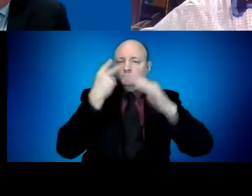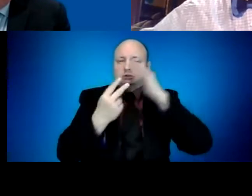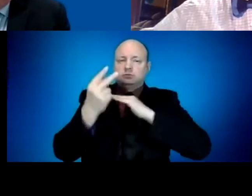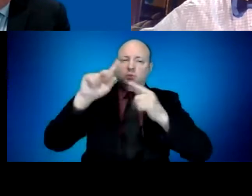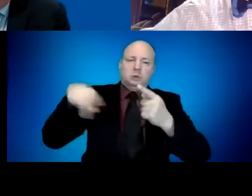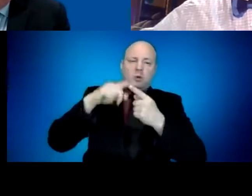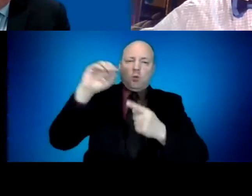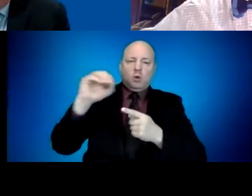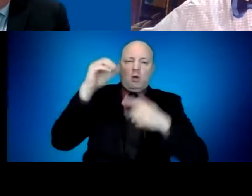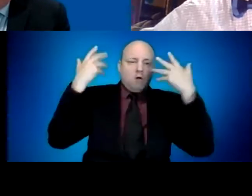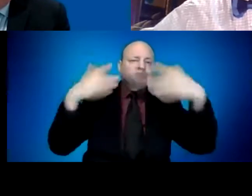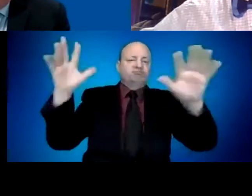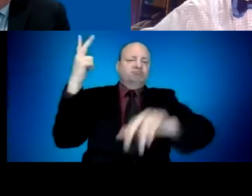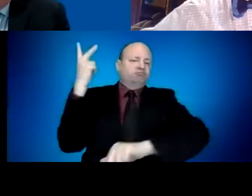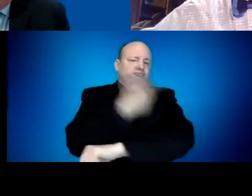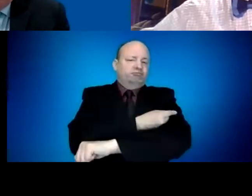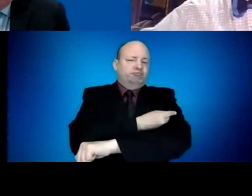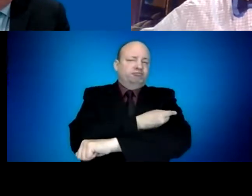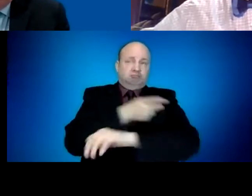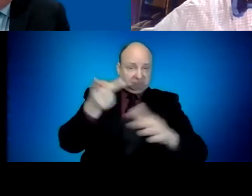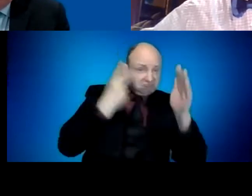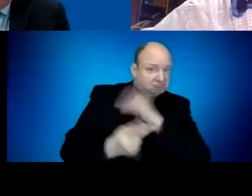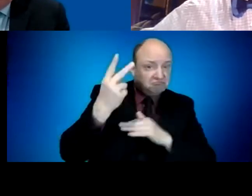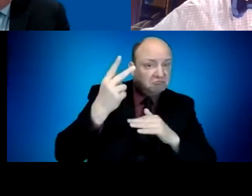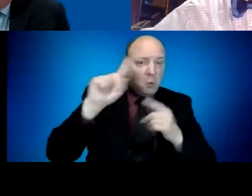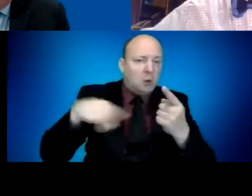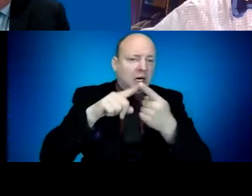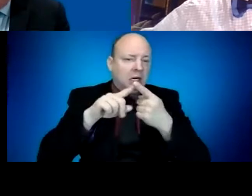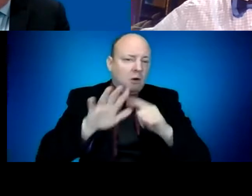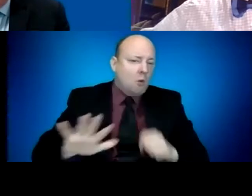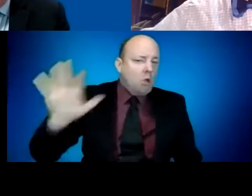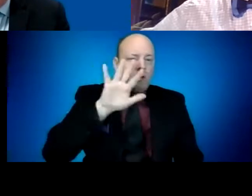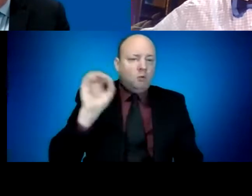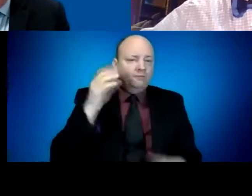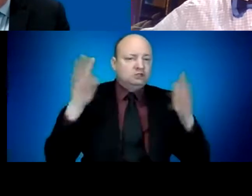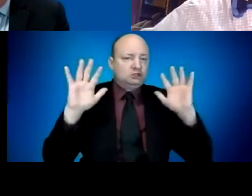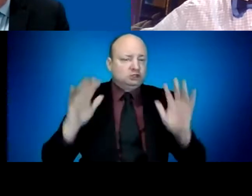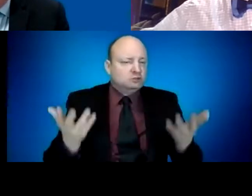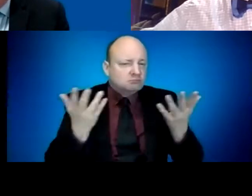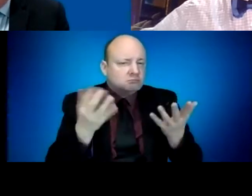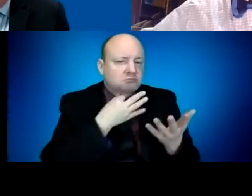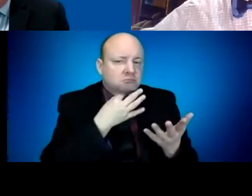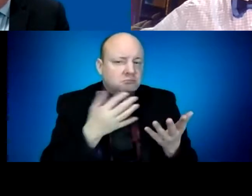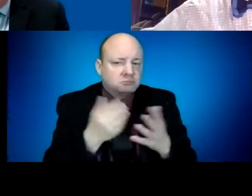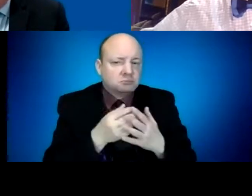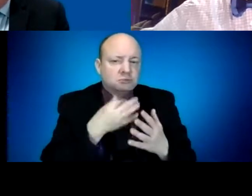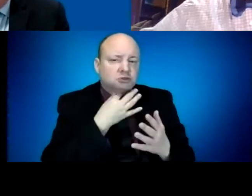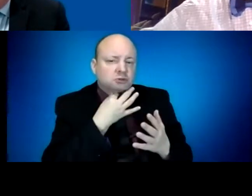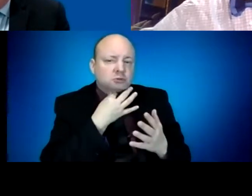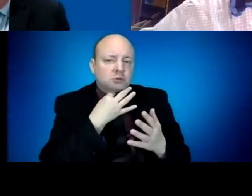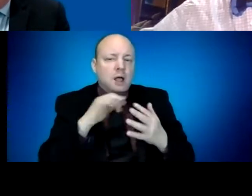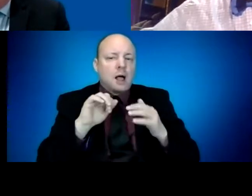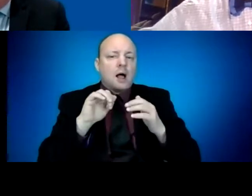does the state yet decided whether major events like, for example, the track and field trials